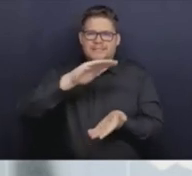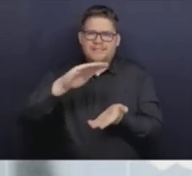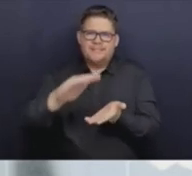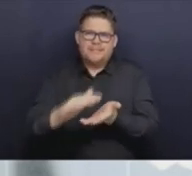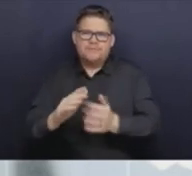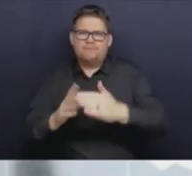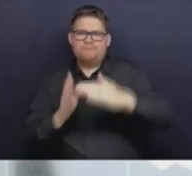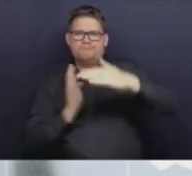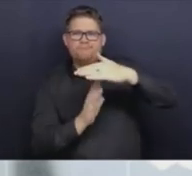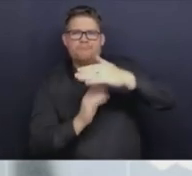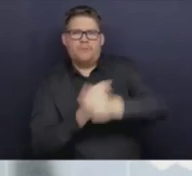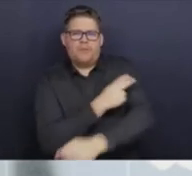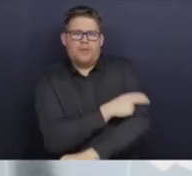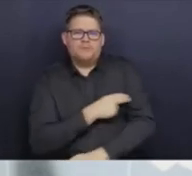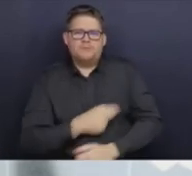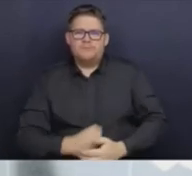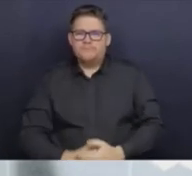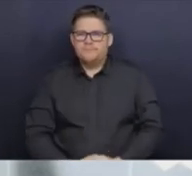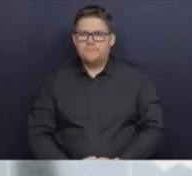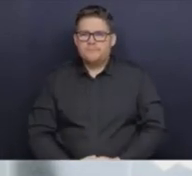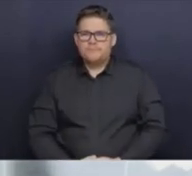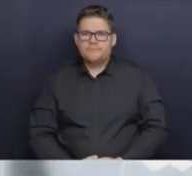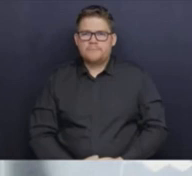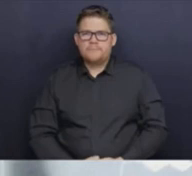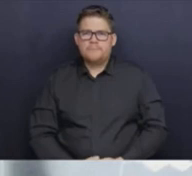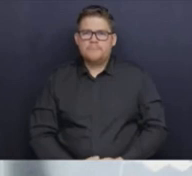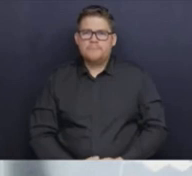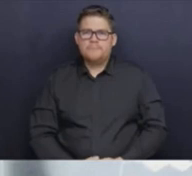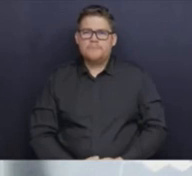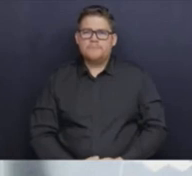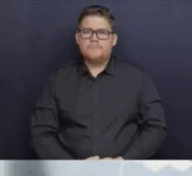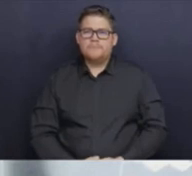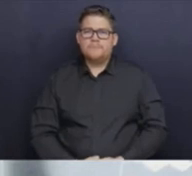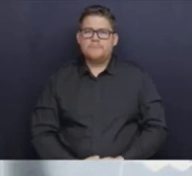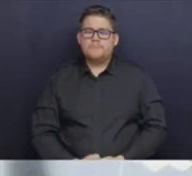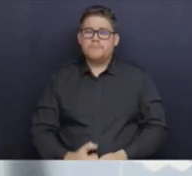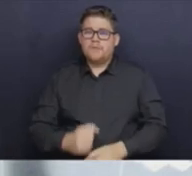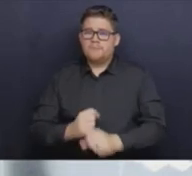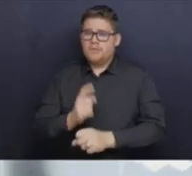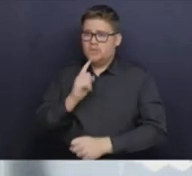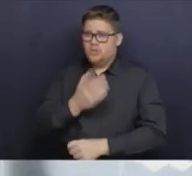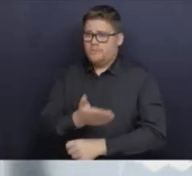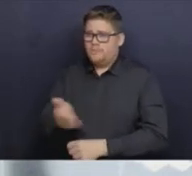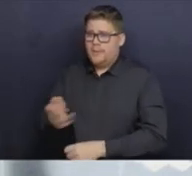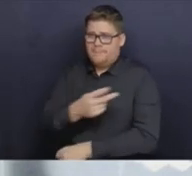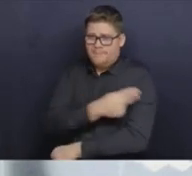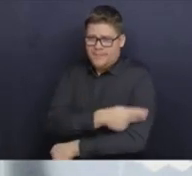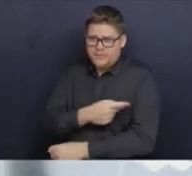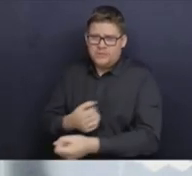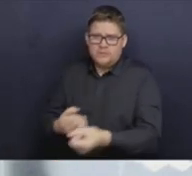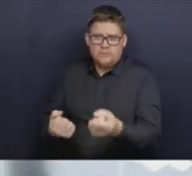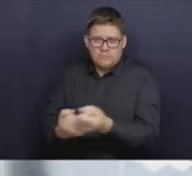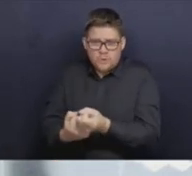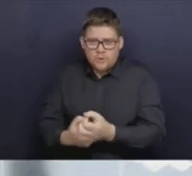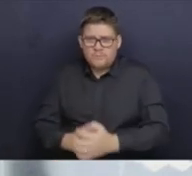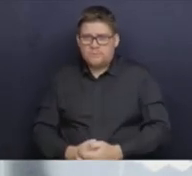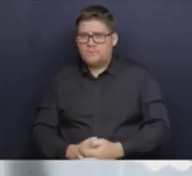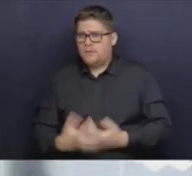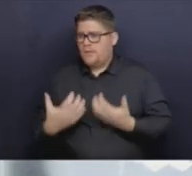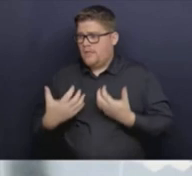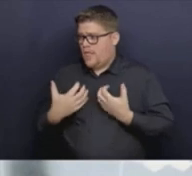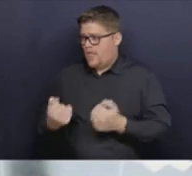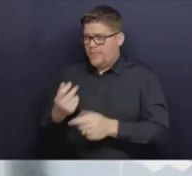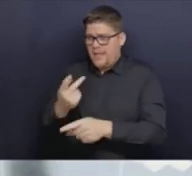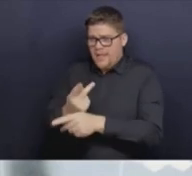to ensure that patient flow is there and supports are there for our health care workers, our health care teams of workers and